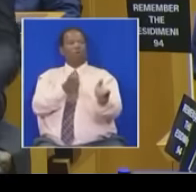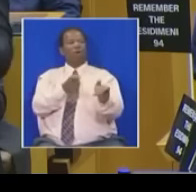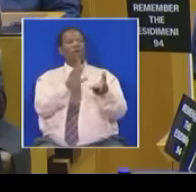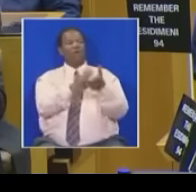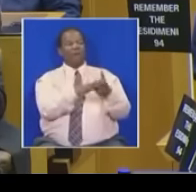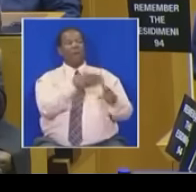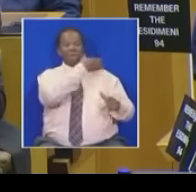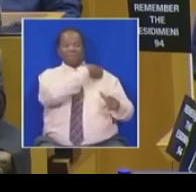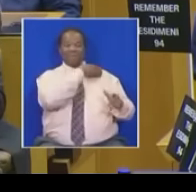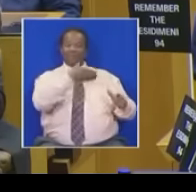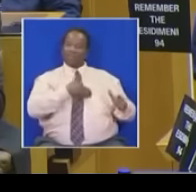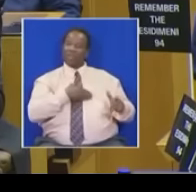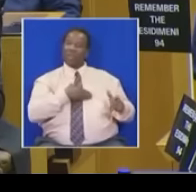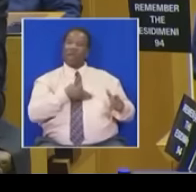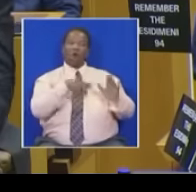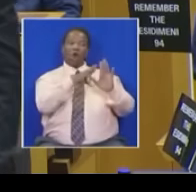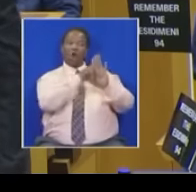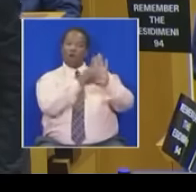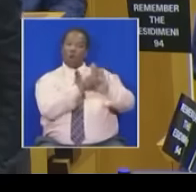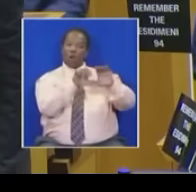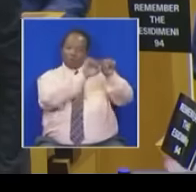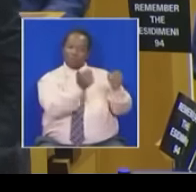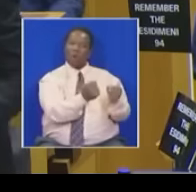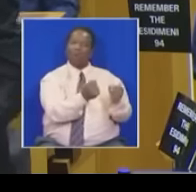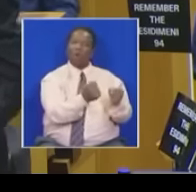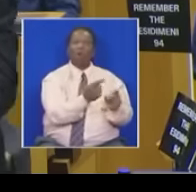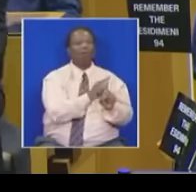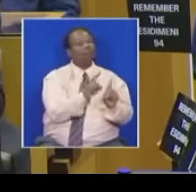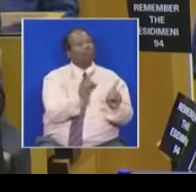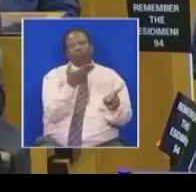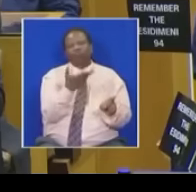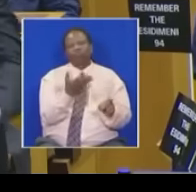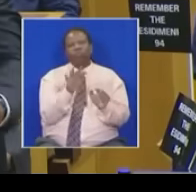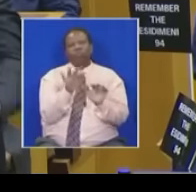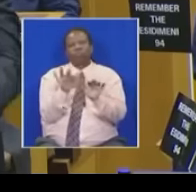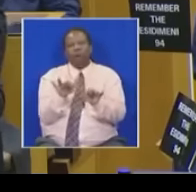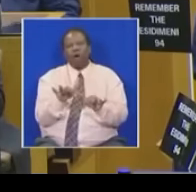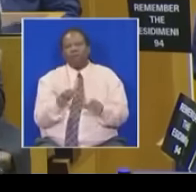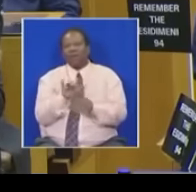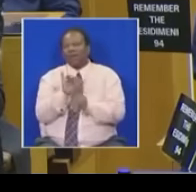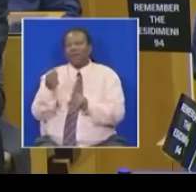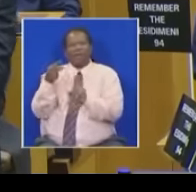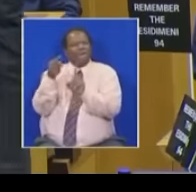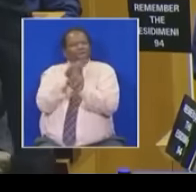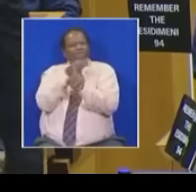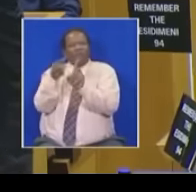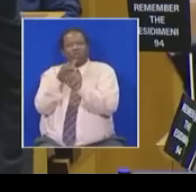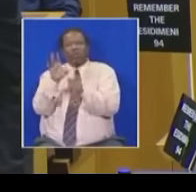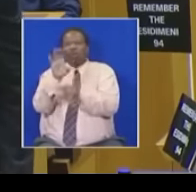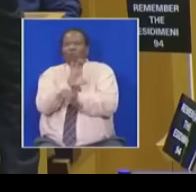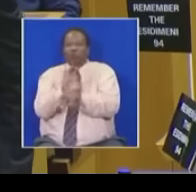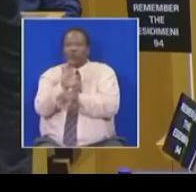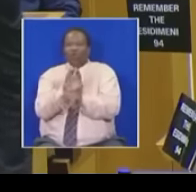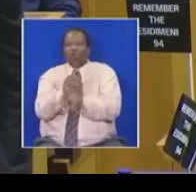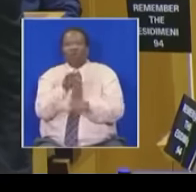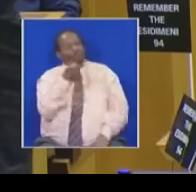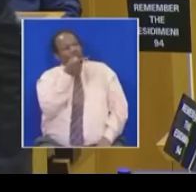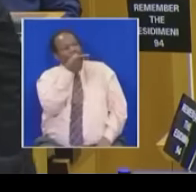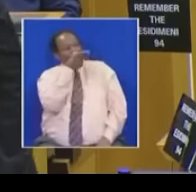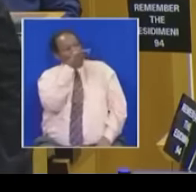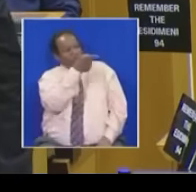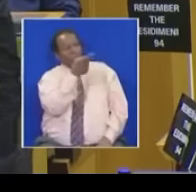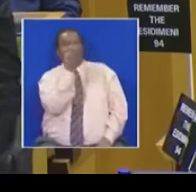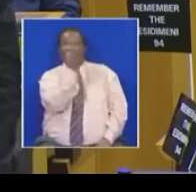President has broken the law. This Parliament does not stand. We cannot stand for a violation